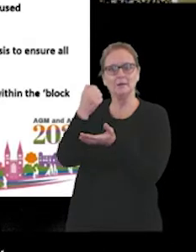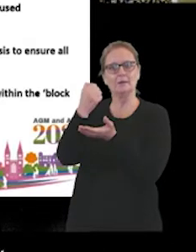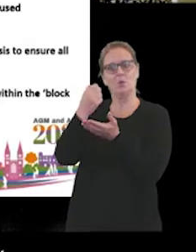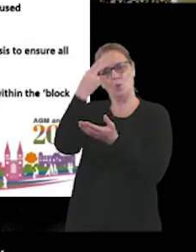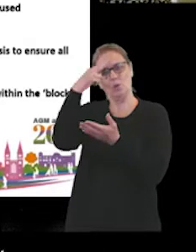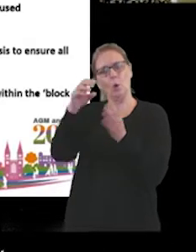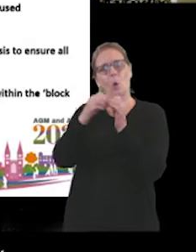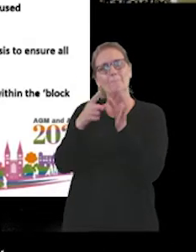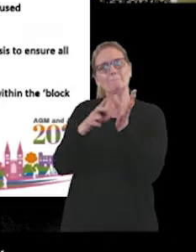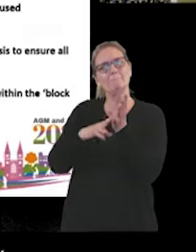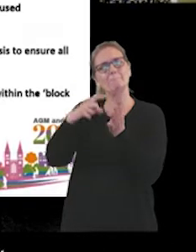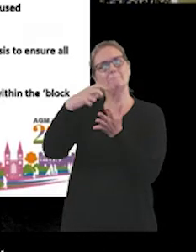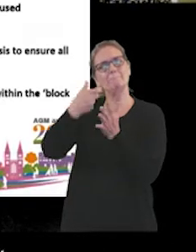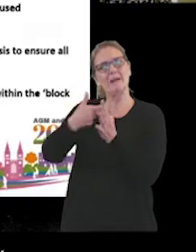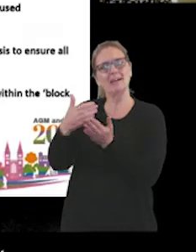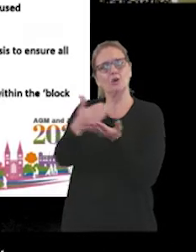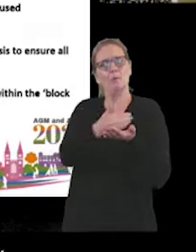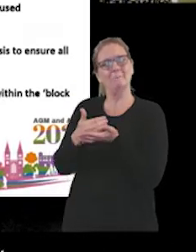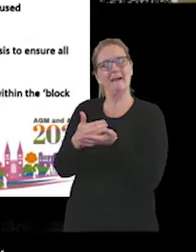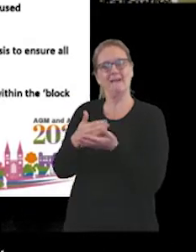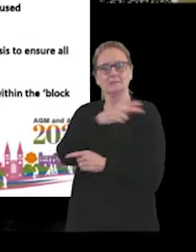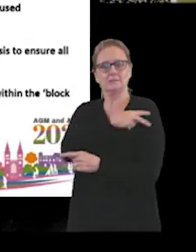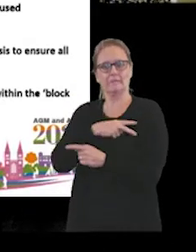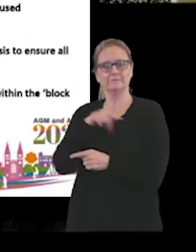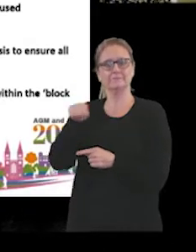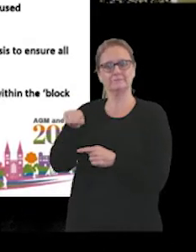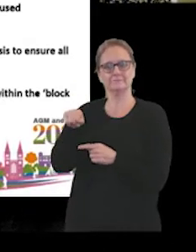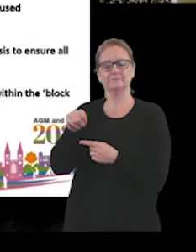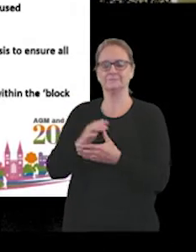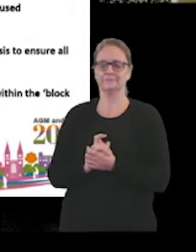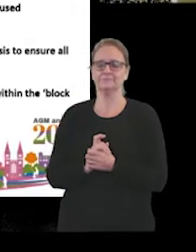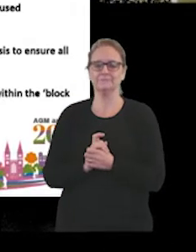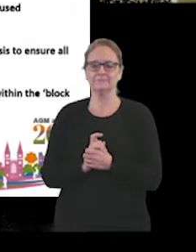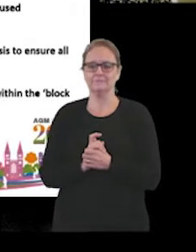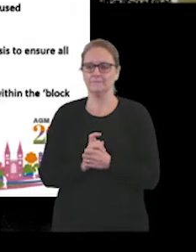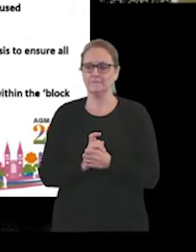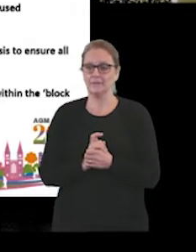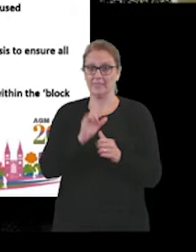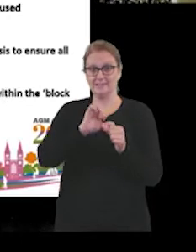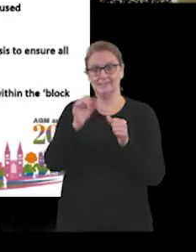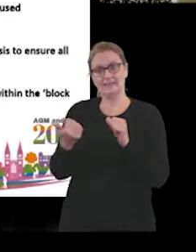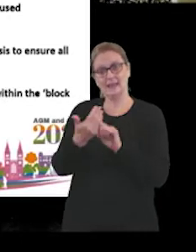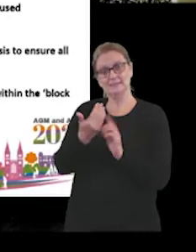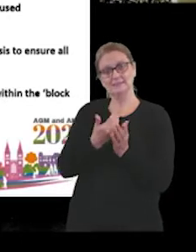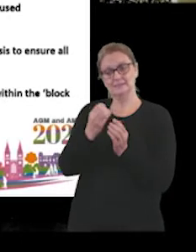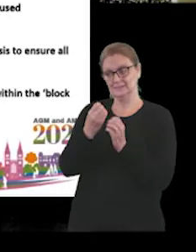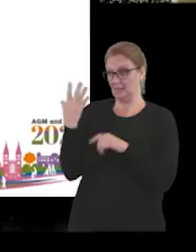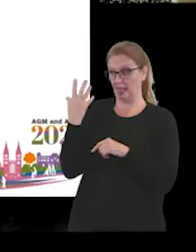needed support as our staff isolated from Covid. If can have the next slide, please.